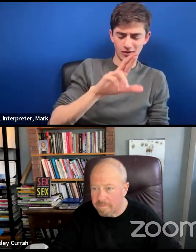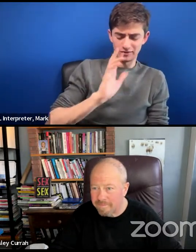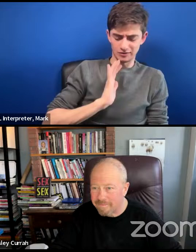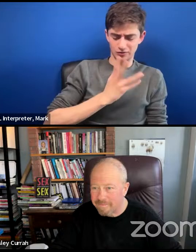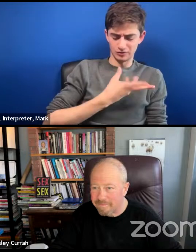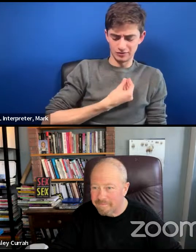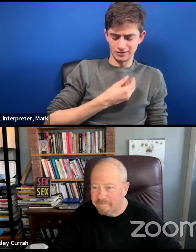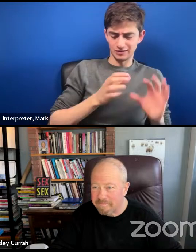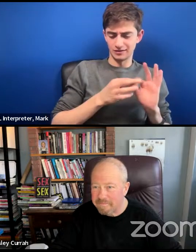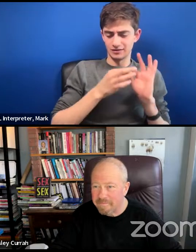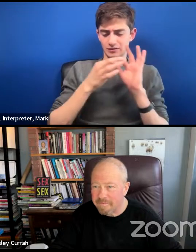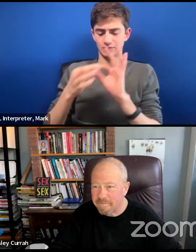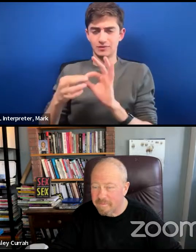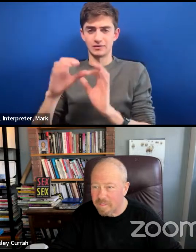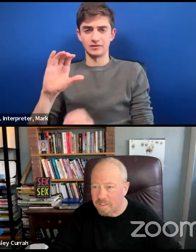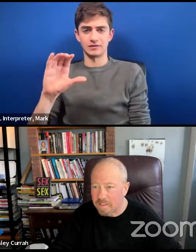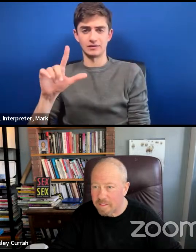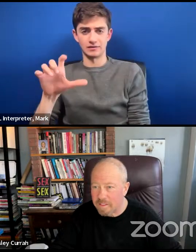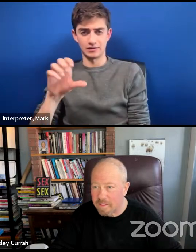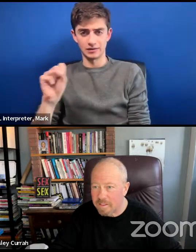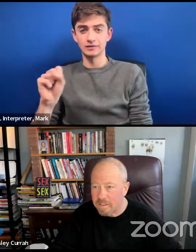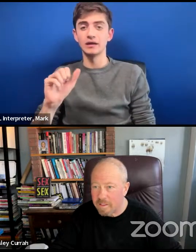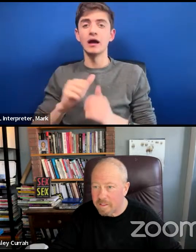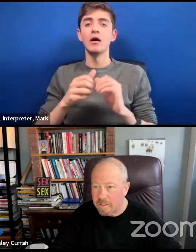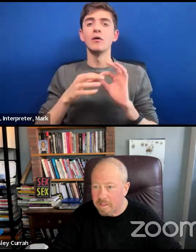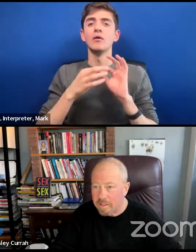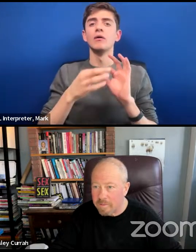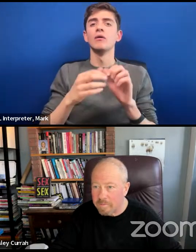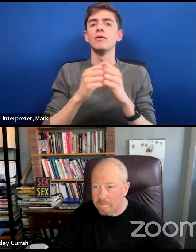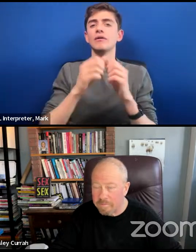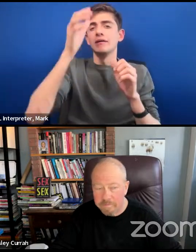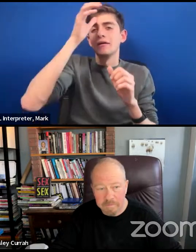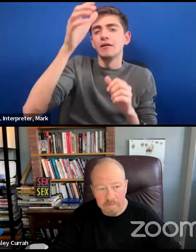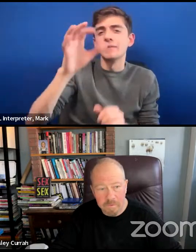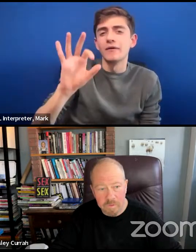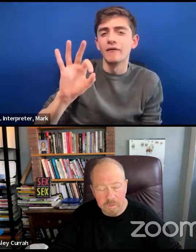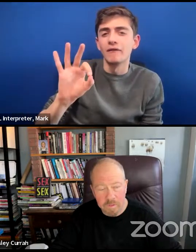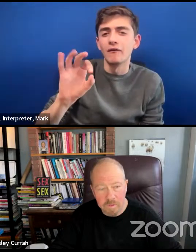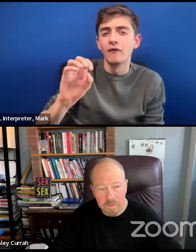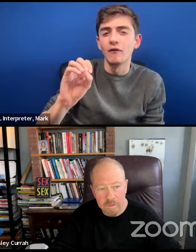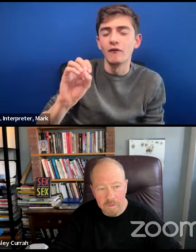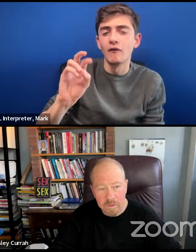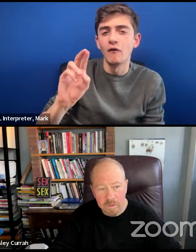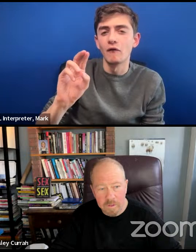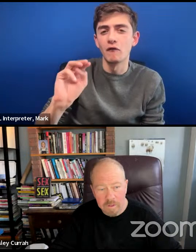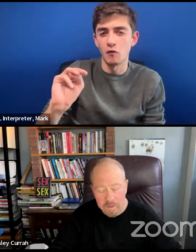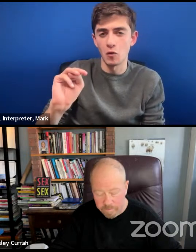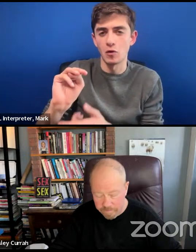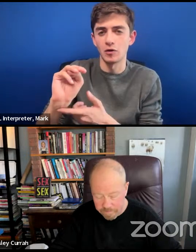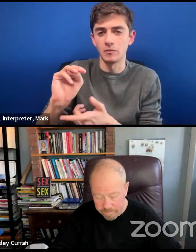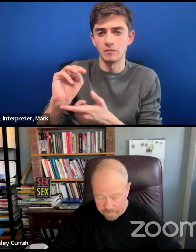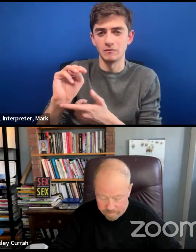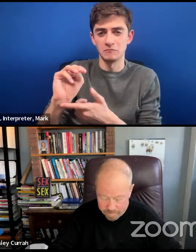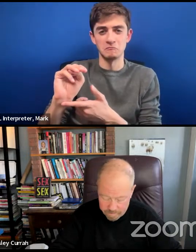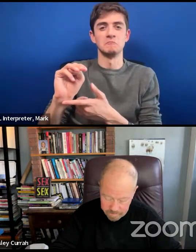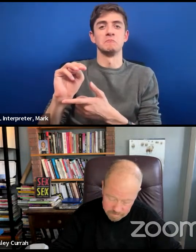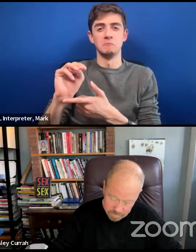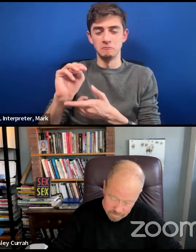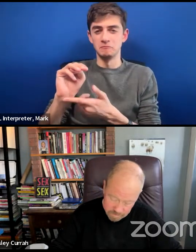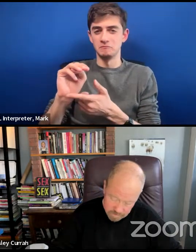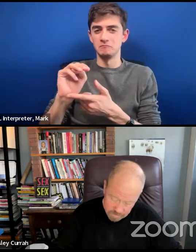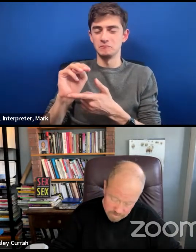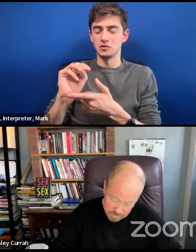The title of today's event is Class and Sex Forms and so they're thinking about form, form meaning both the shapes